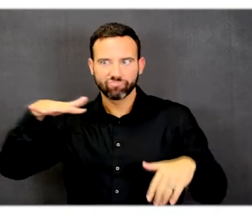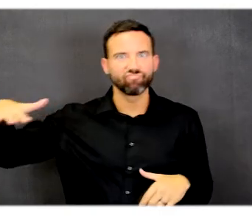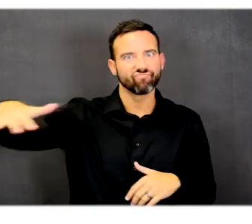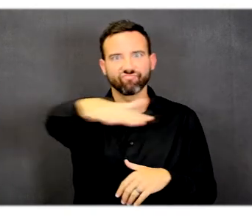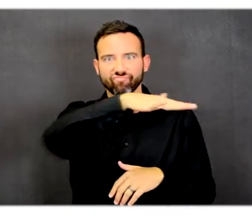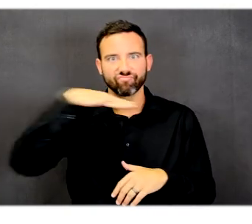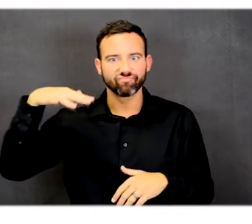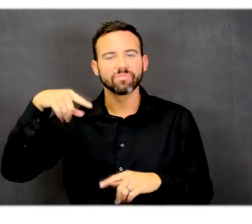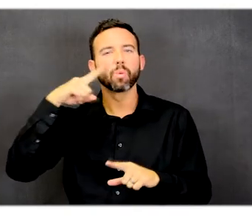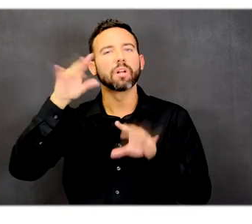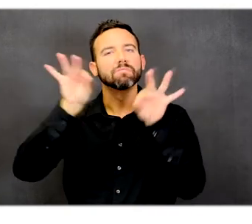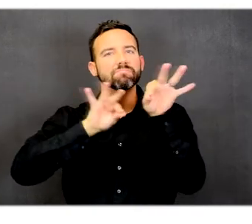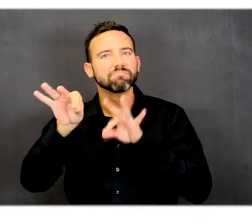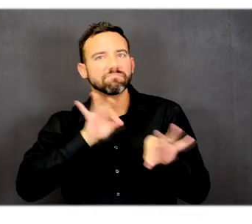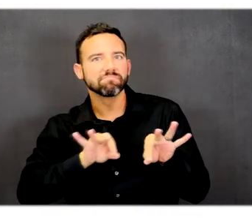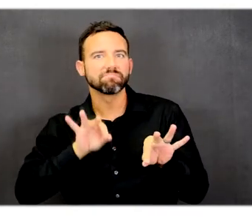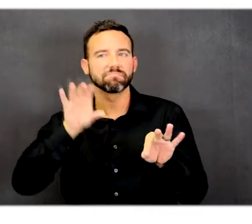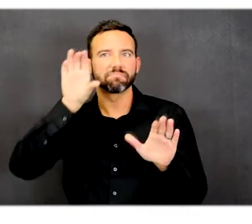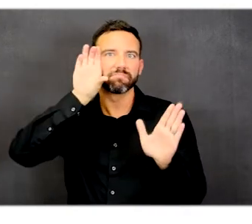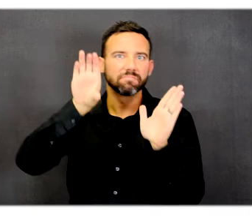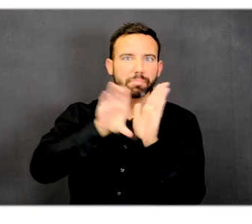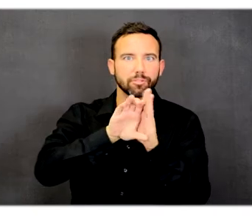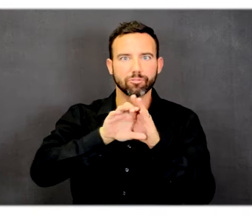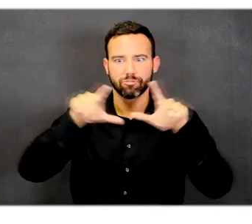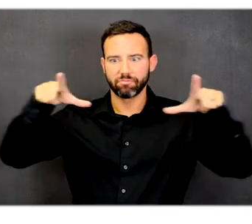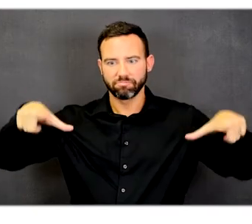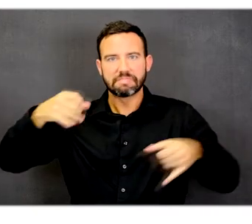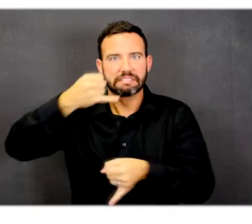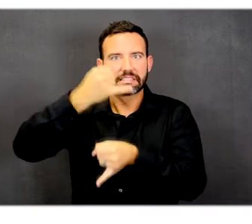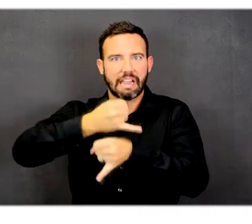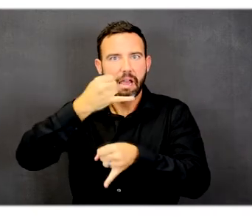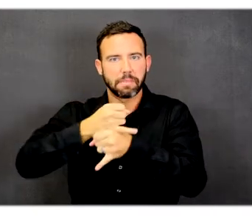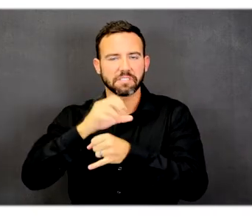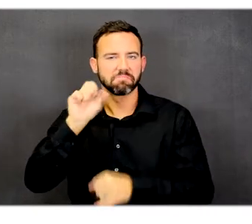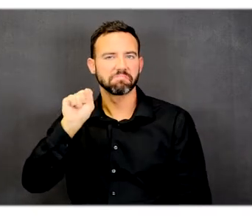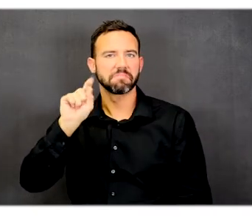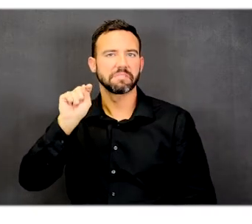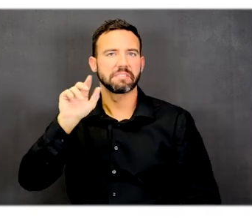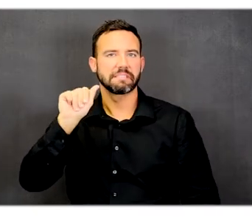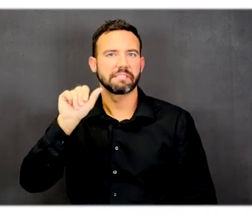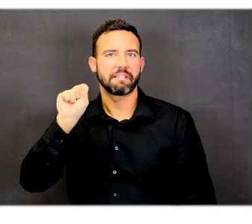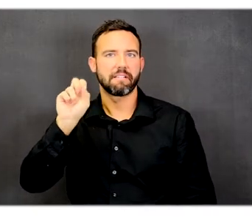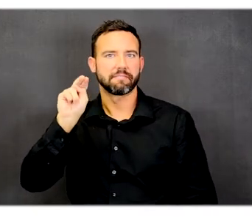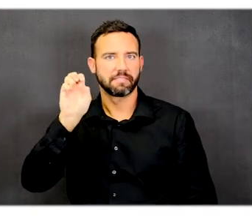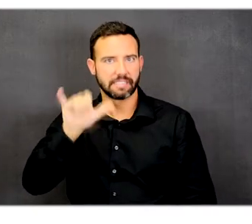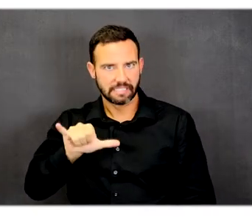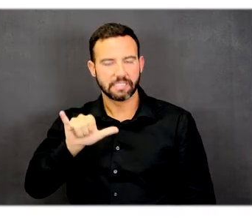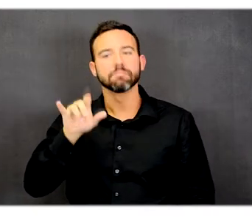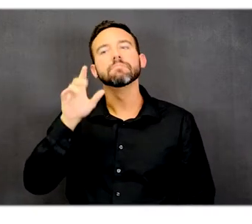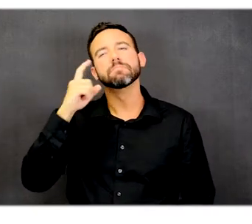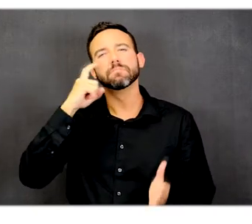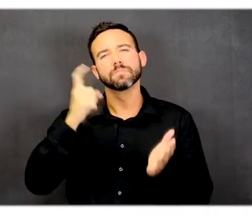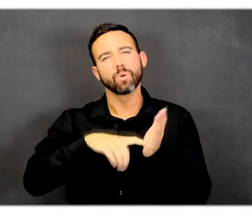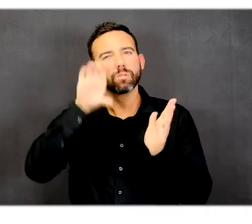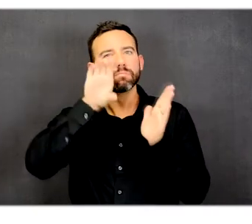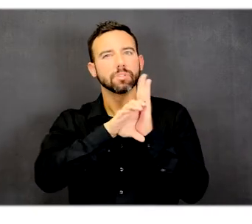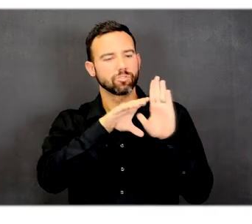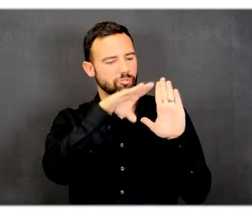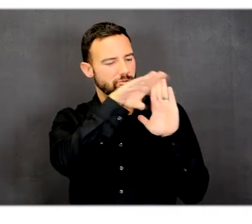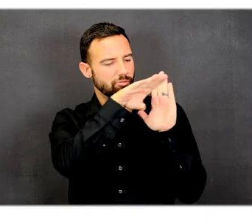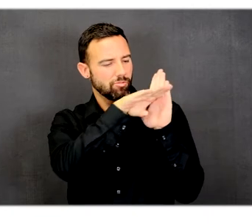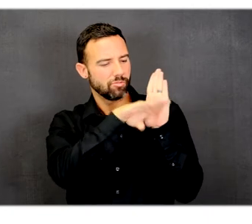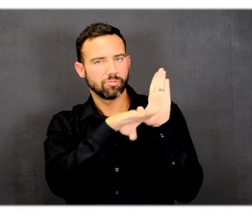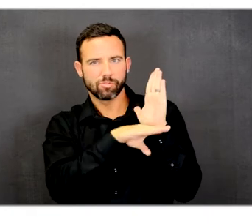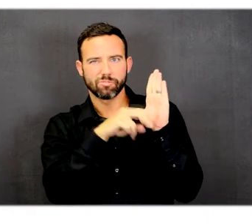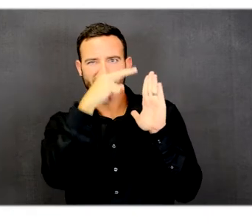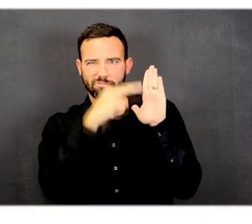It consists of an overall image of the Stastny Campus and it has a legend that breaks down the various types of linkages that we